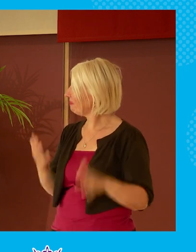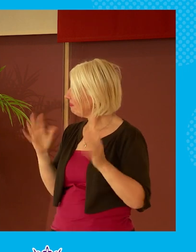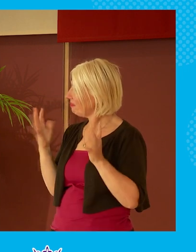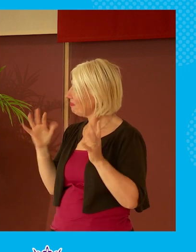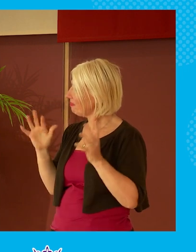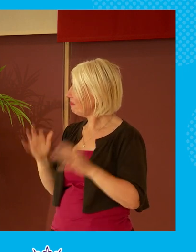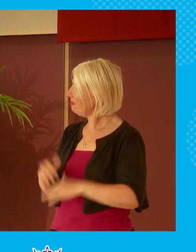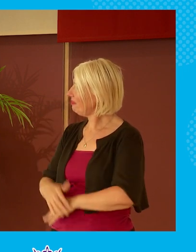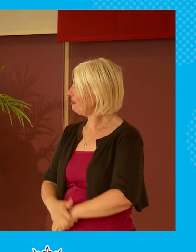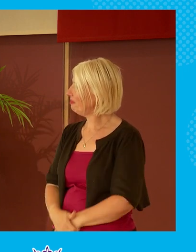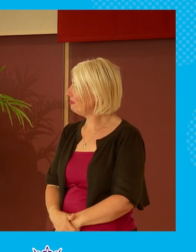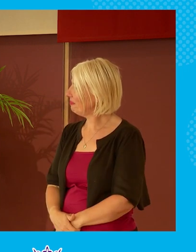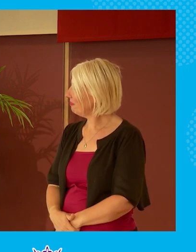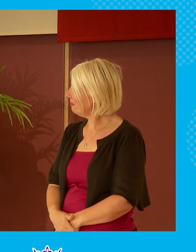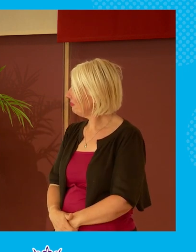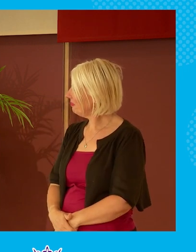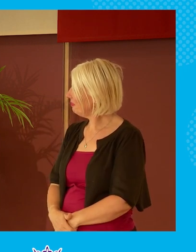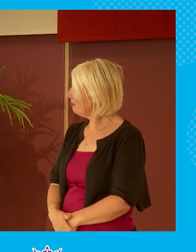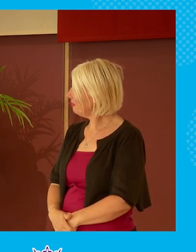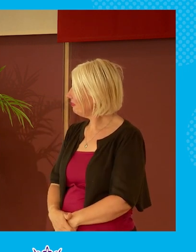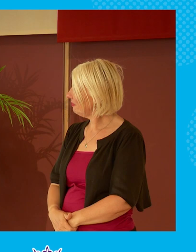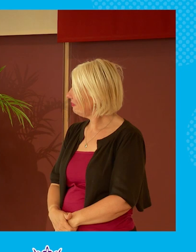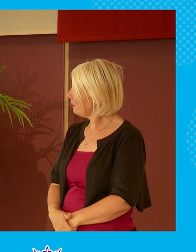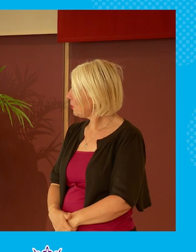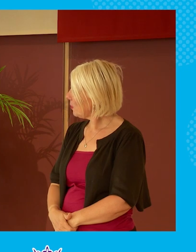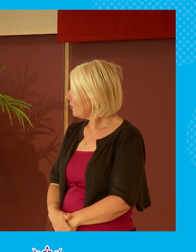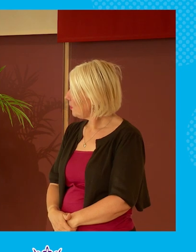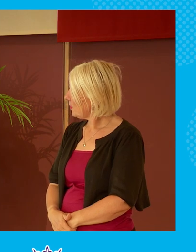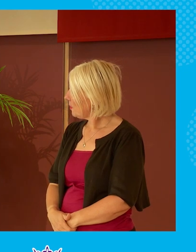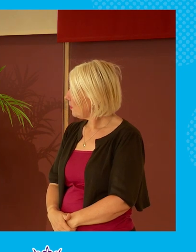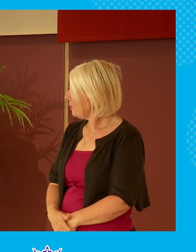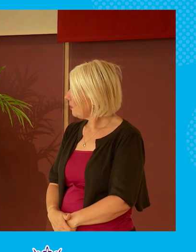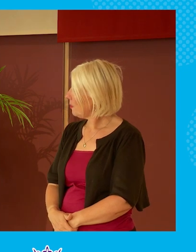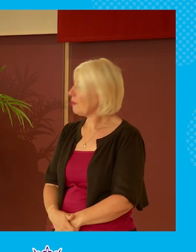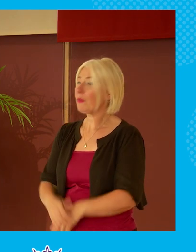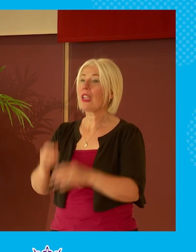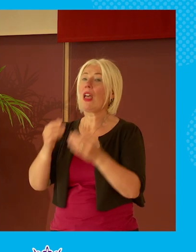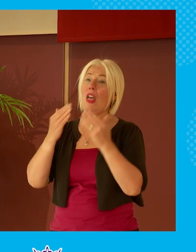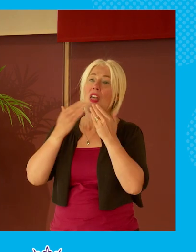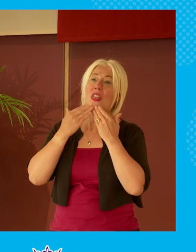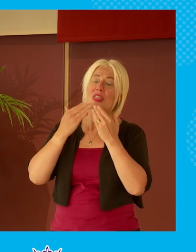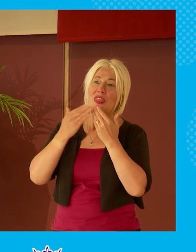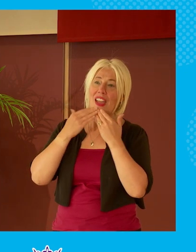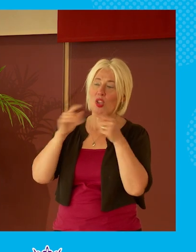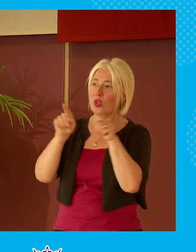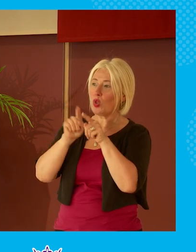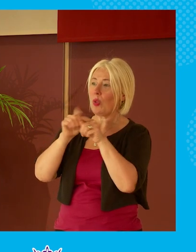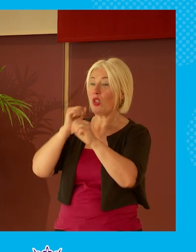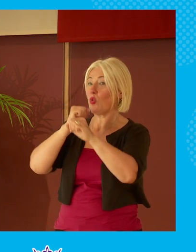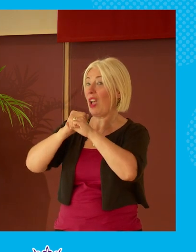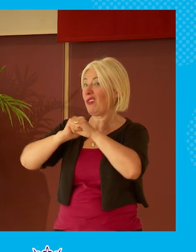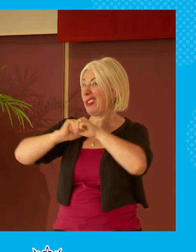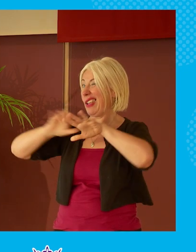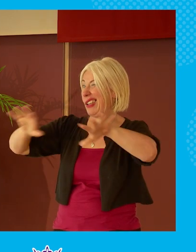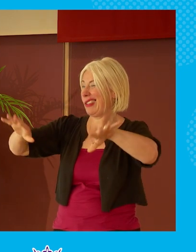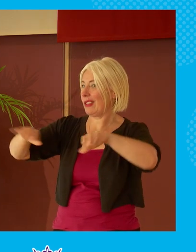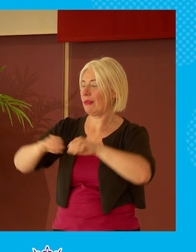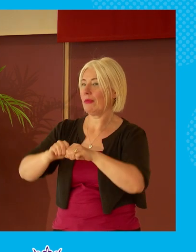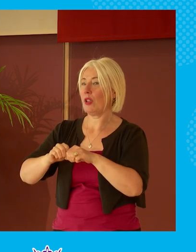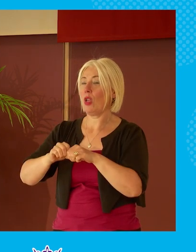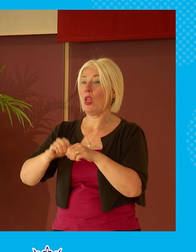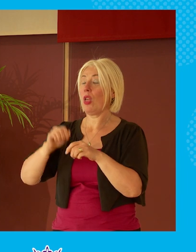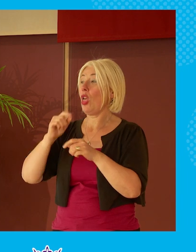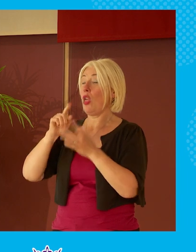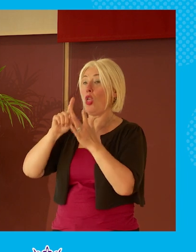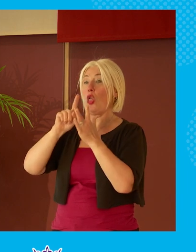couple more thank yous and a couple of promos as well can i thank again the john